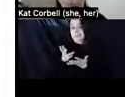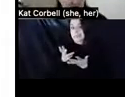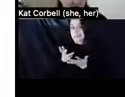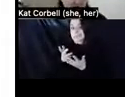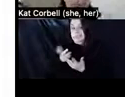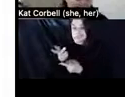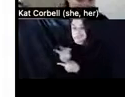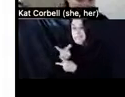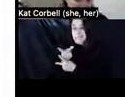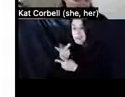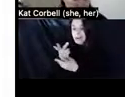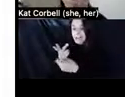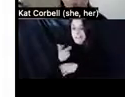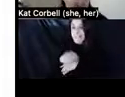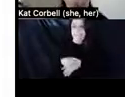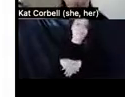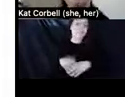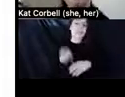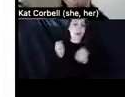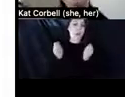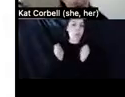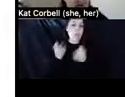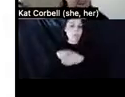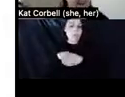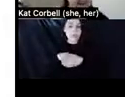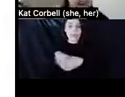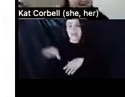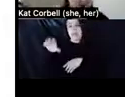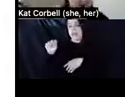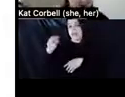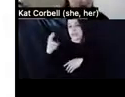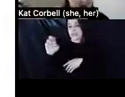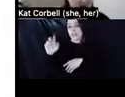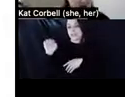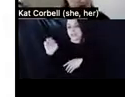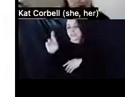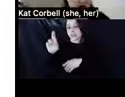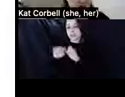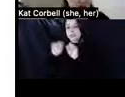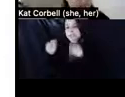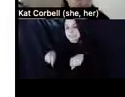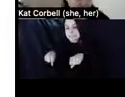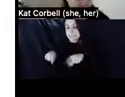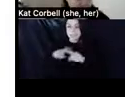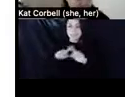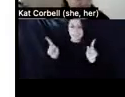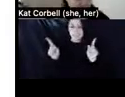within the shelter system, which was not supportive housing, but it's how I was able to get my, um, um,